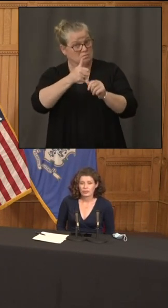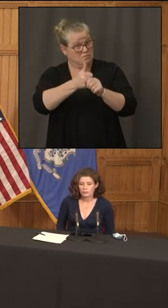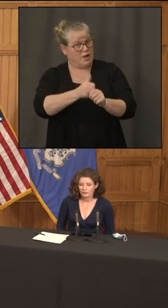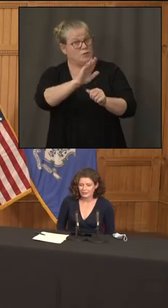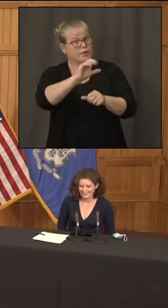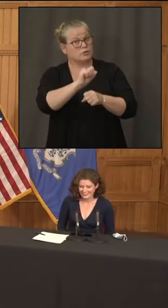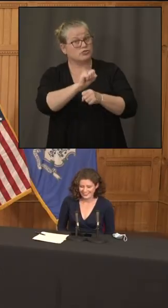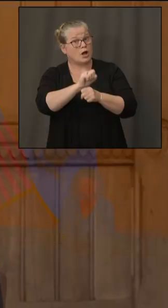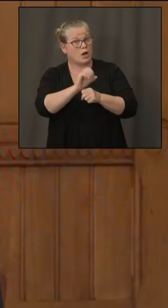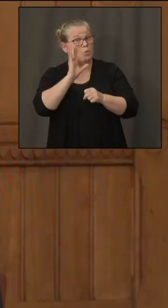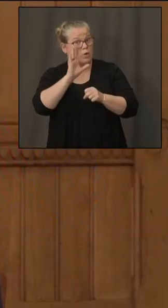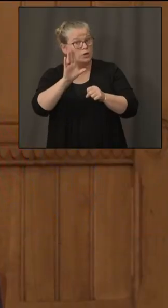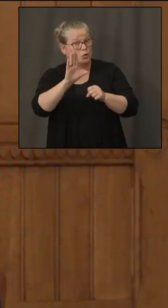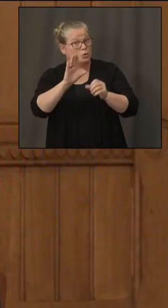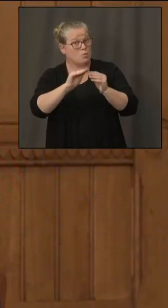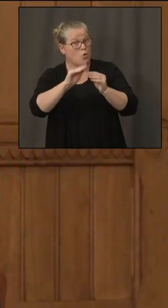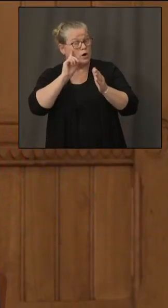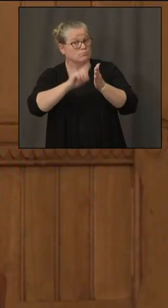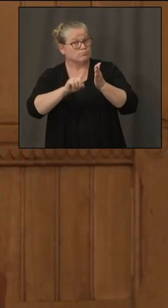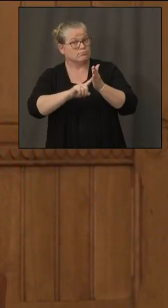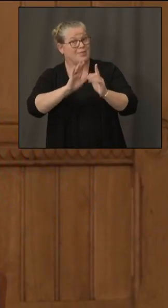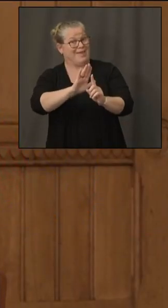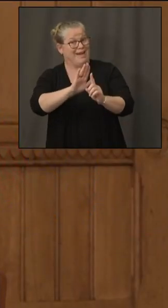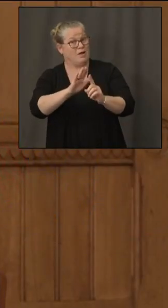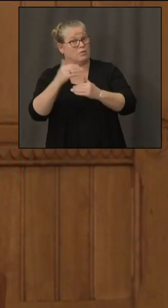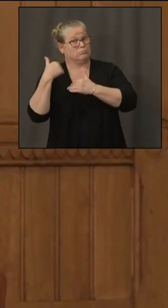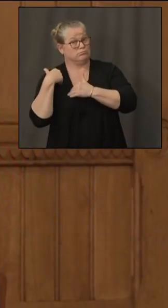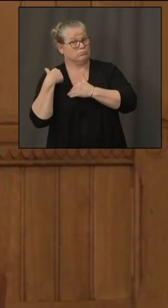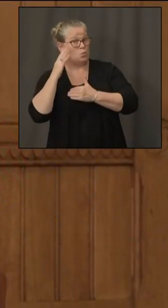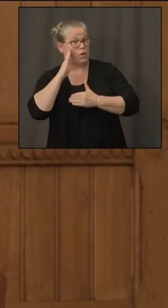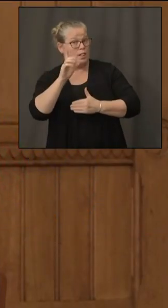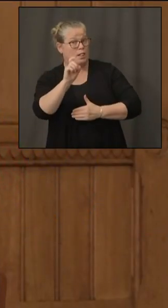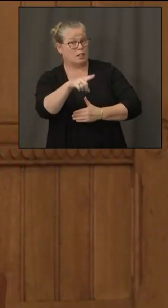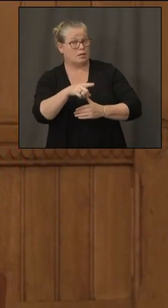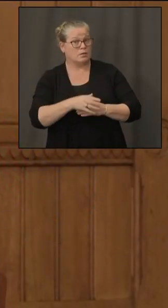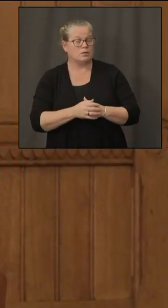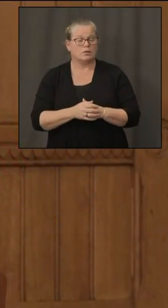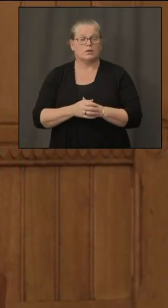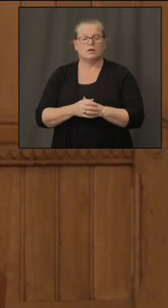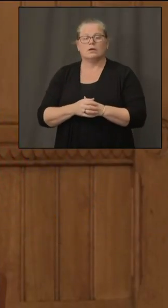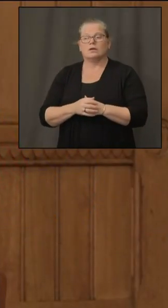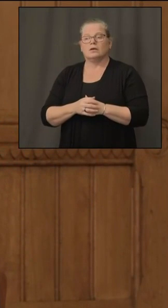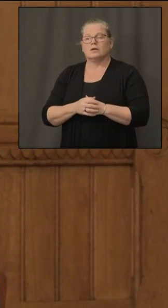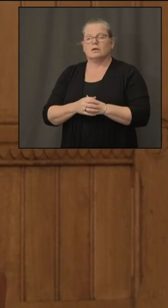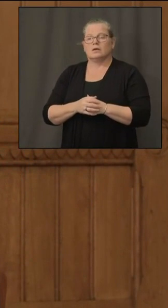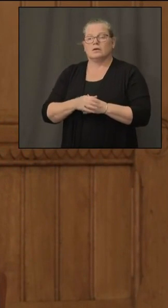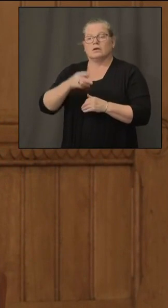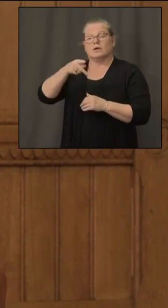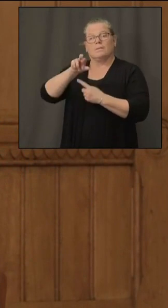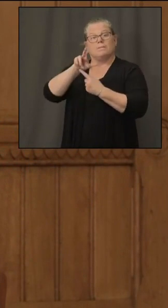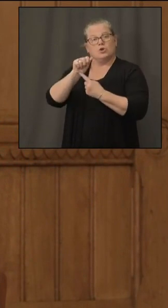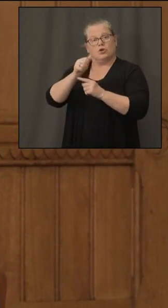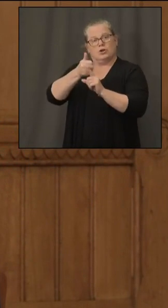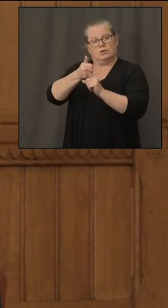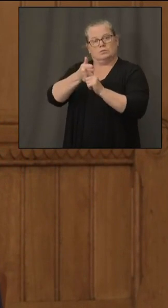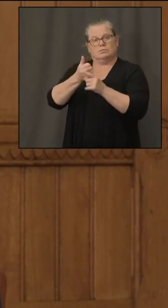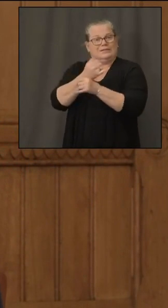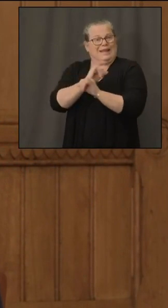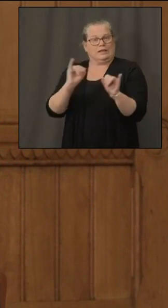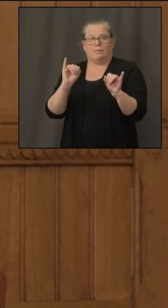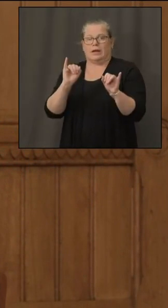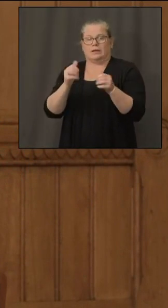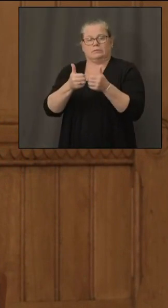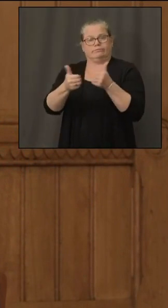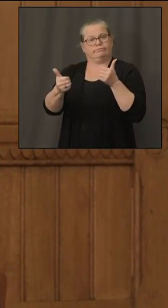well um pura operates as an independent body um uh with uh independently appointed